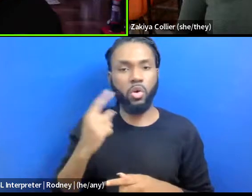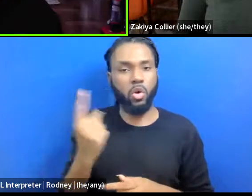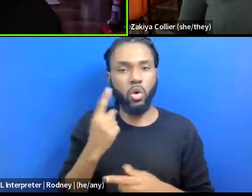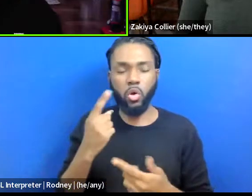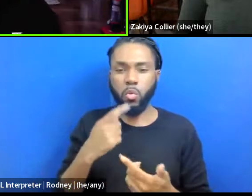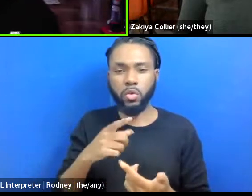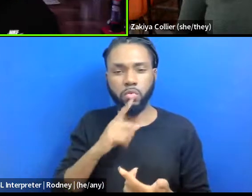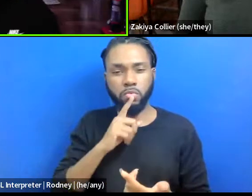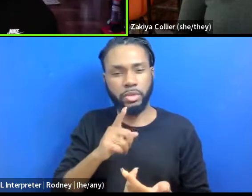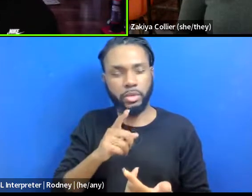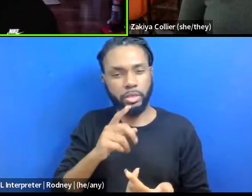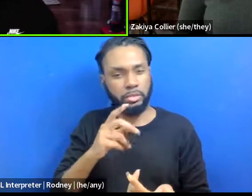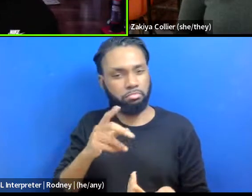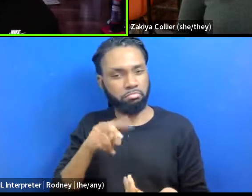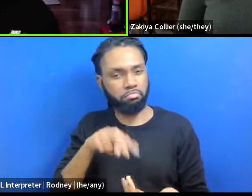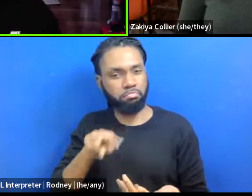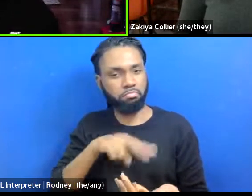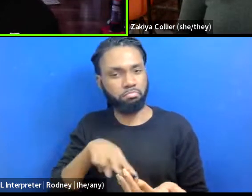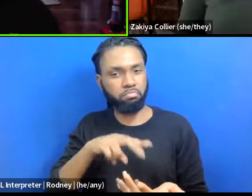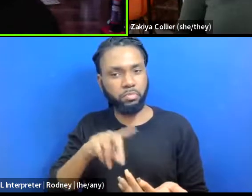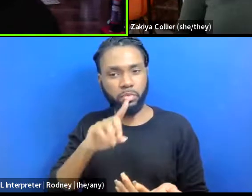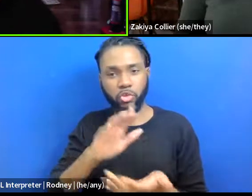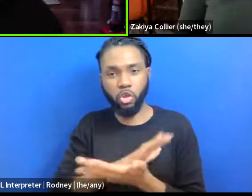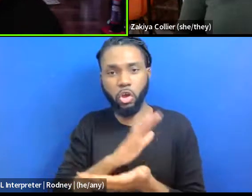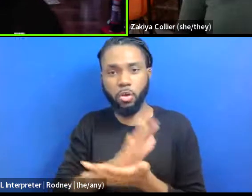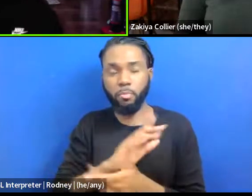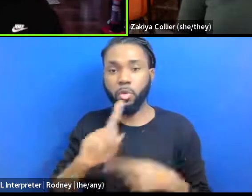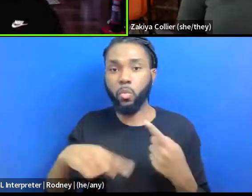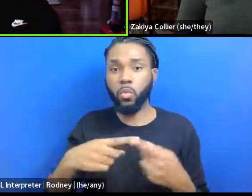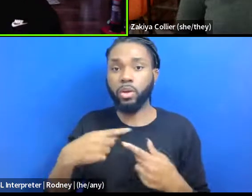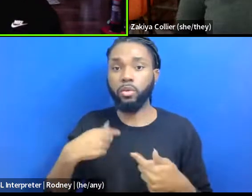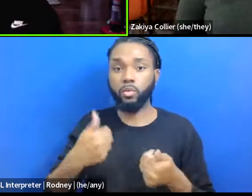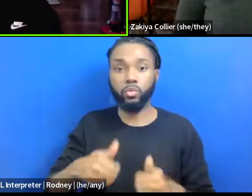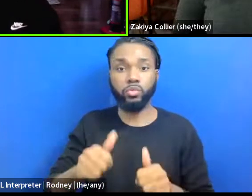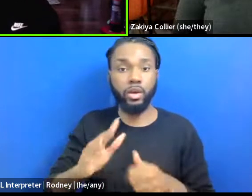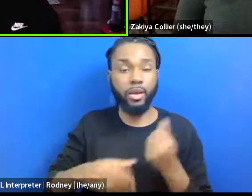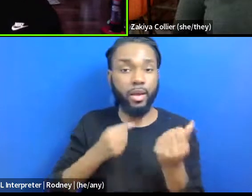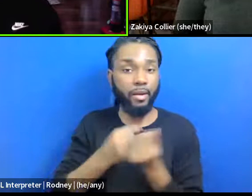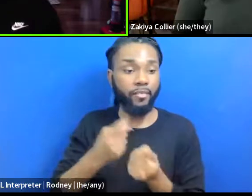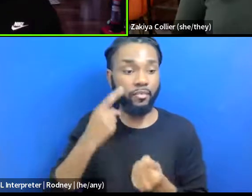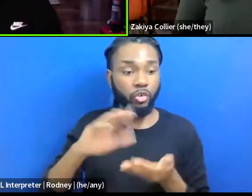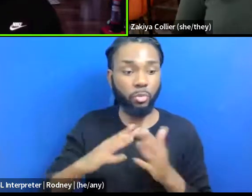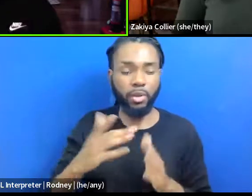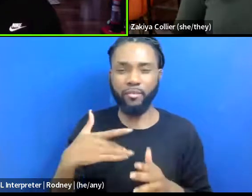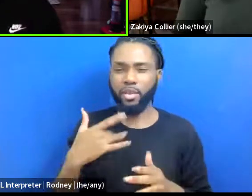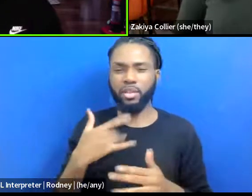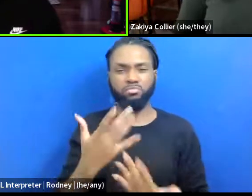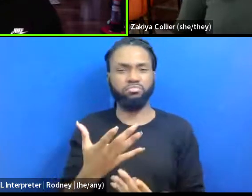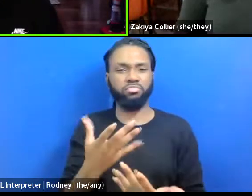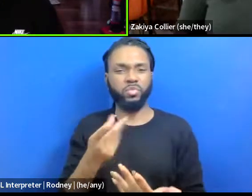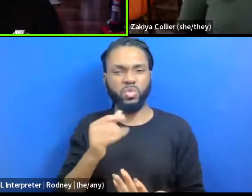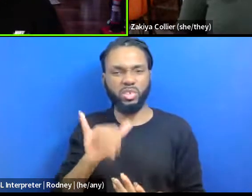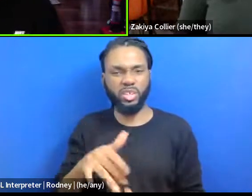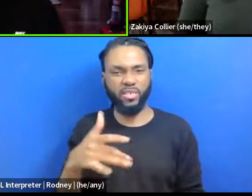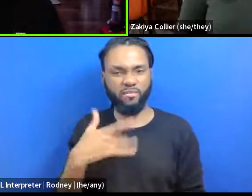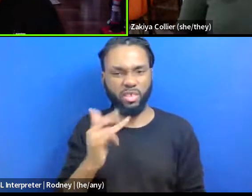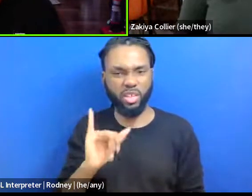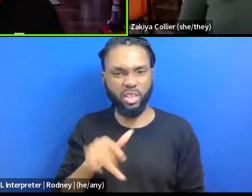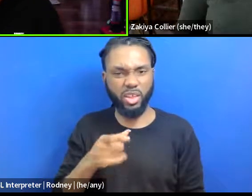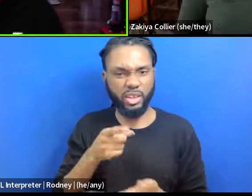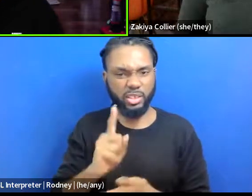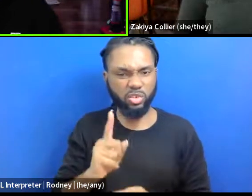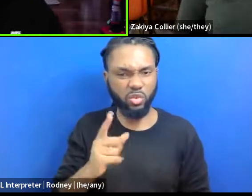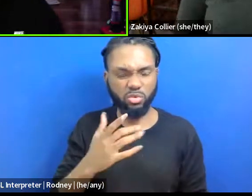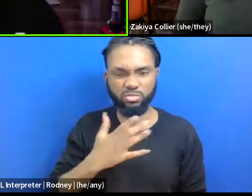that I would receive when trying to advocate for community. I'd be like, oh, what is this? Like, this is an insult to my, you know, my